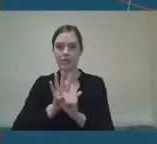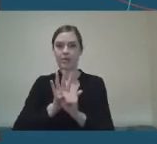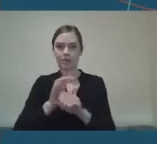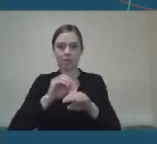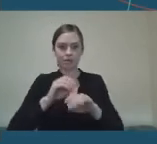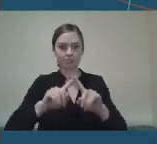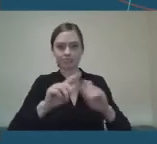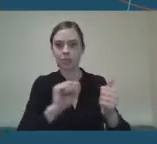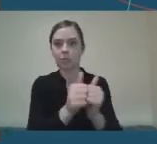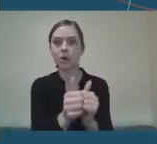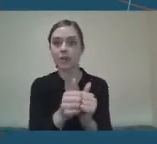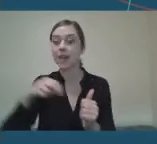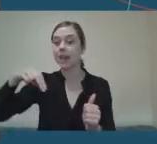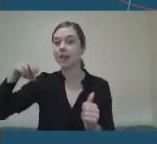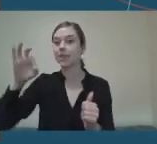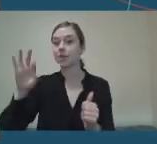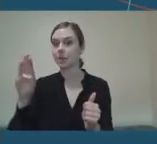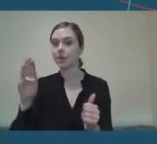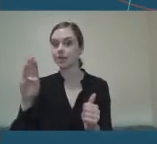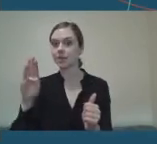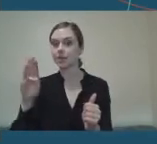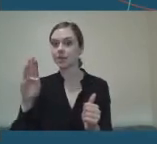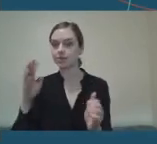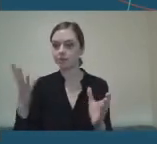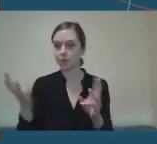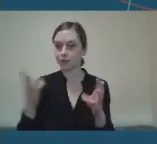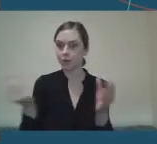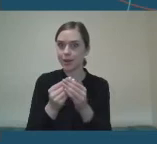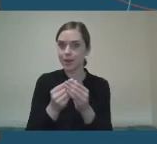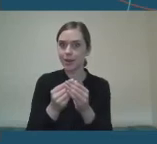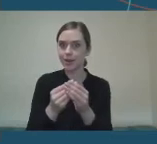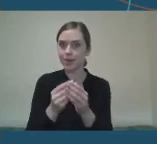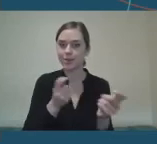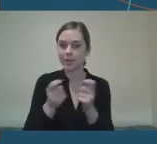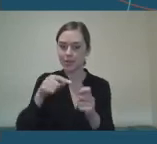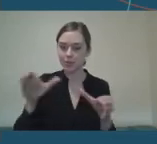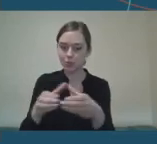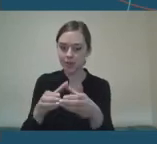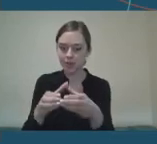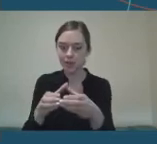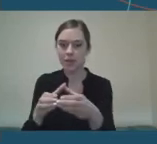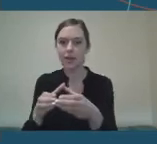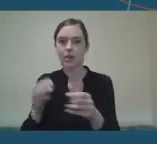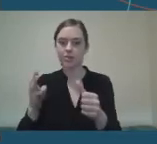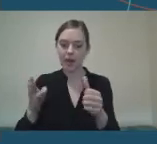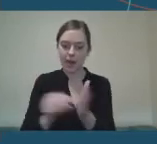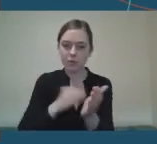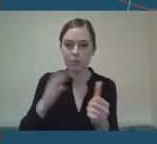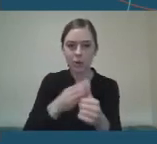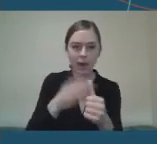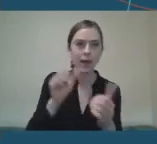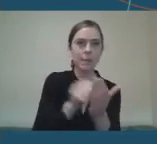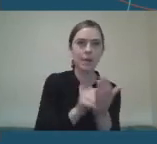as well to facilitate that working group. So we worked together as a group just to prepare a paper to really assess